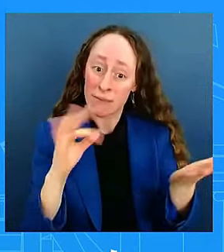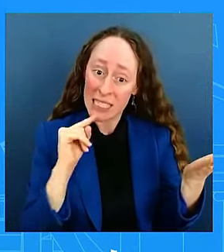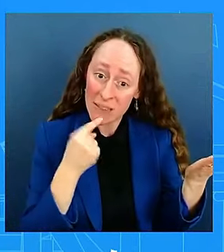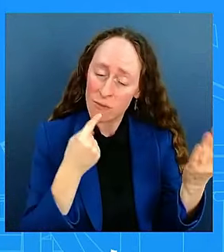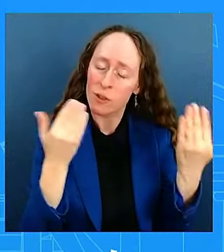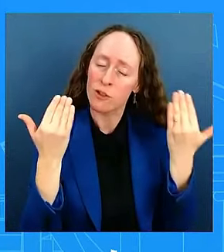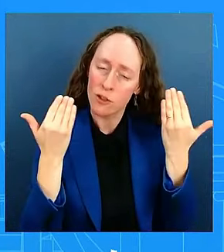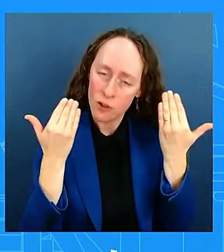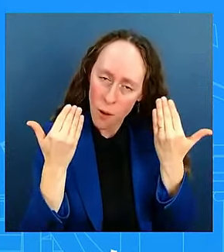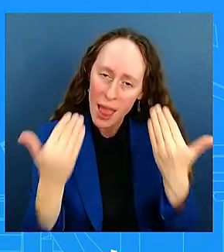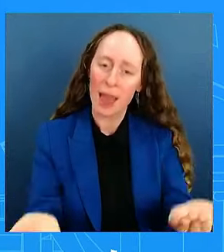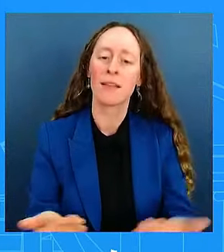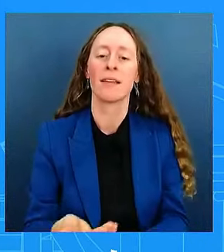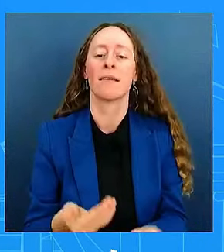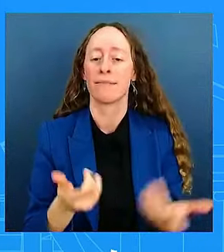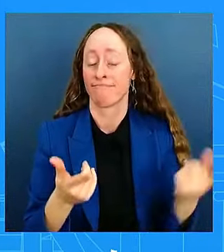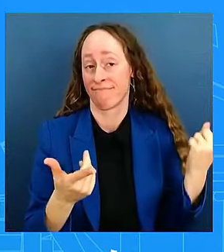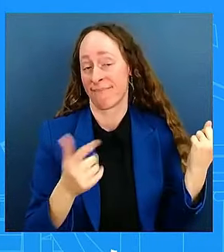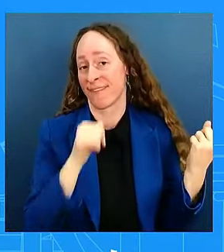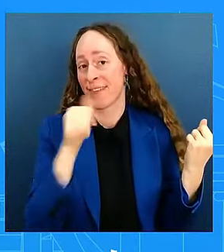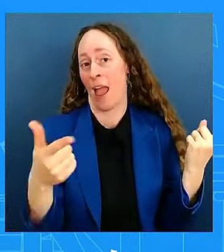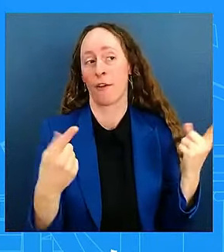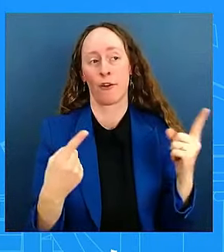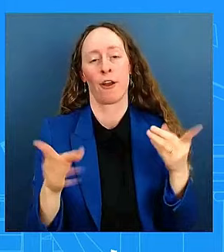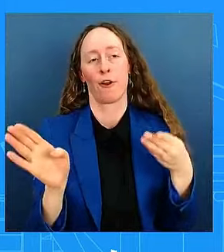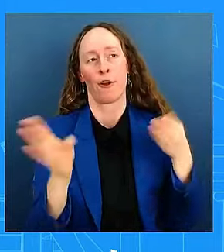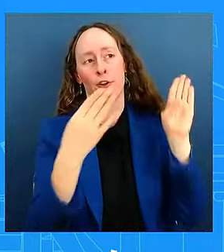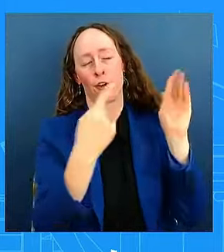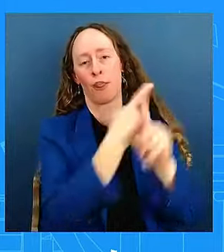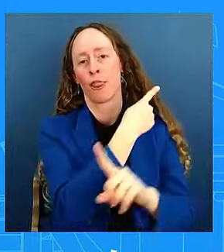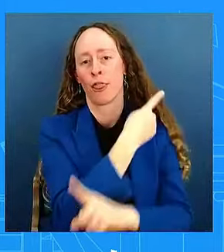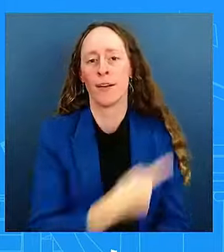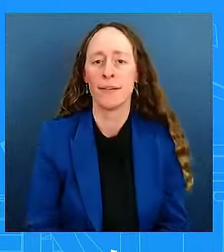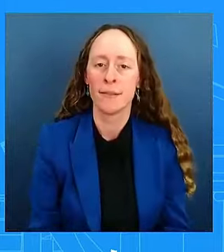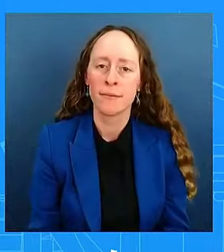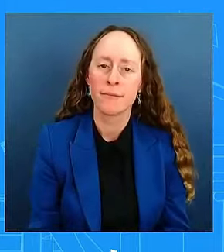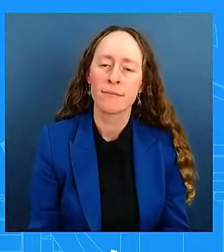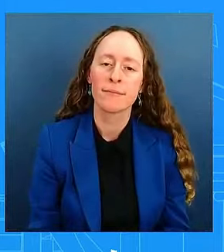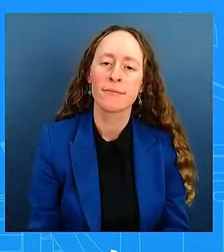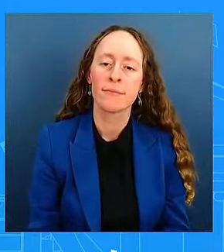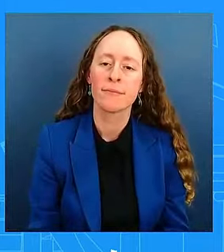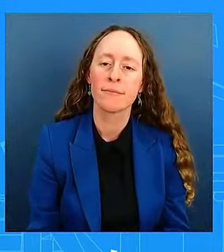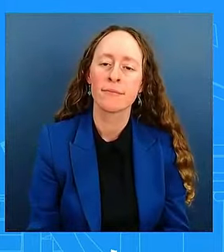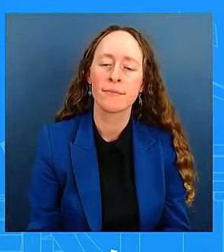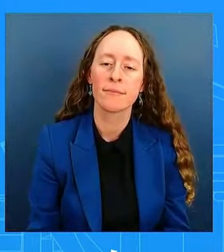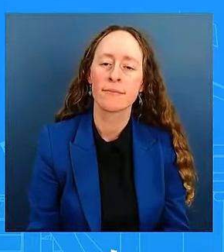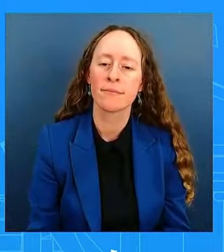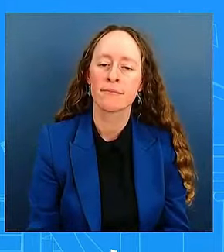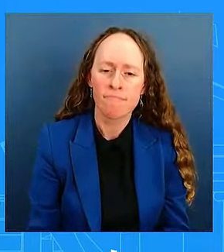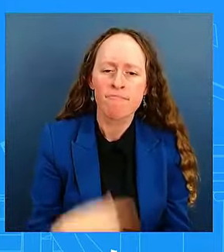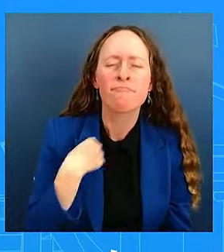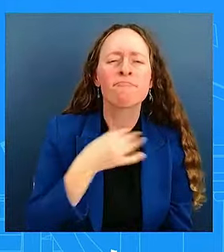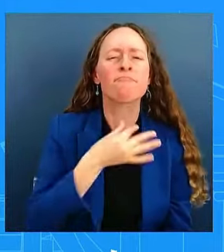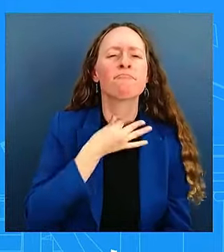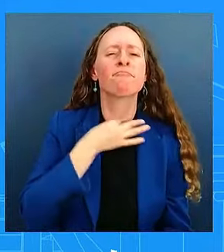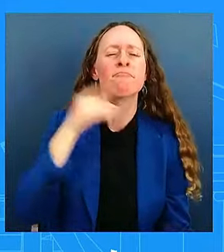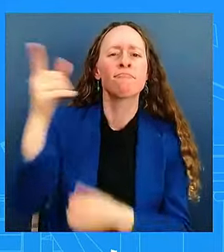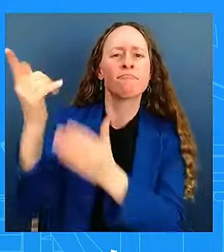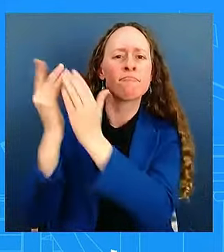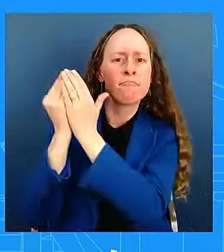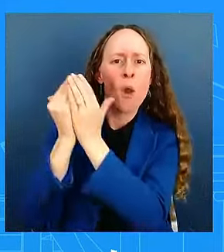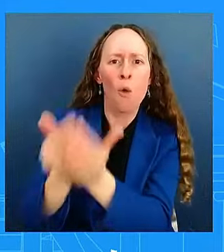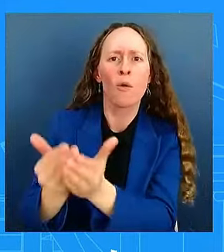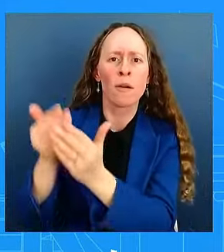count. Just a quick question on the port strikes suspension. Is the White House going to continue to be in touch with ILA and sort of support those